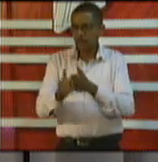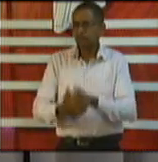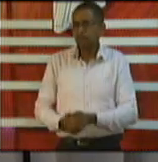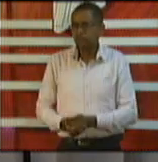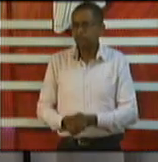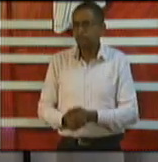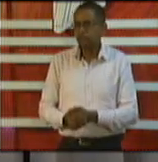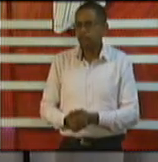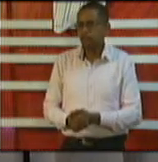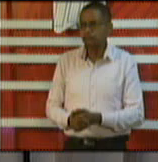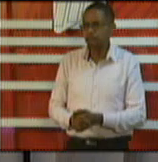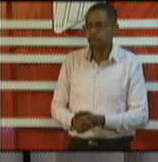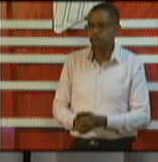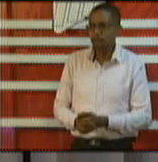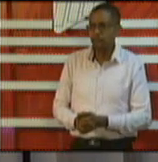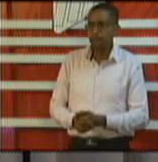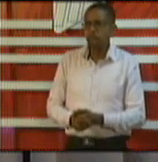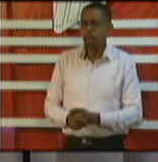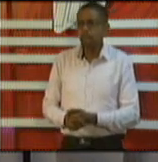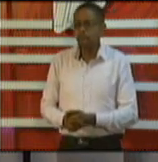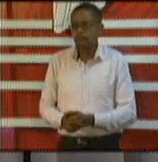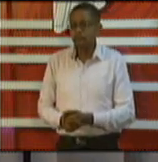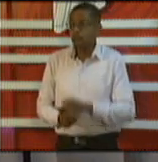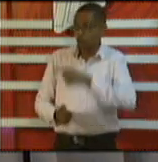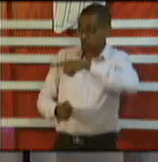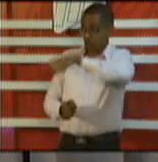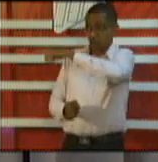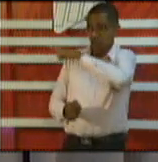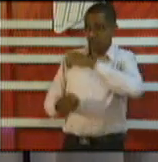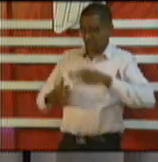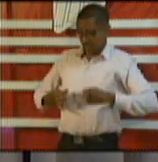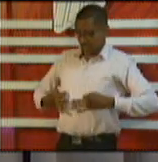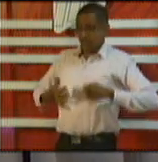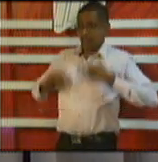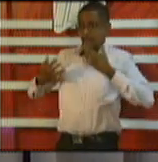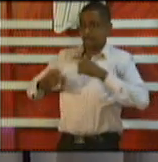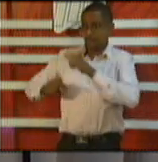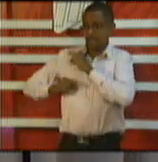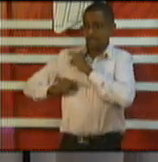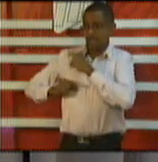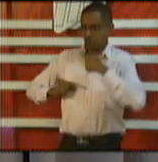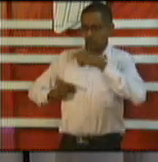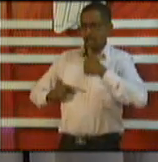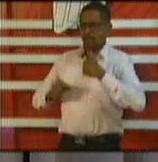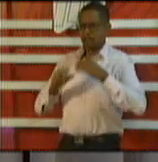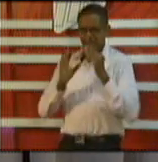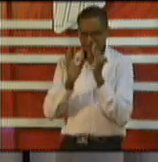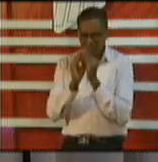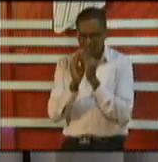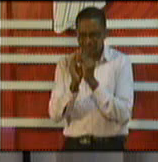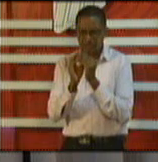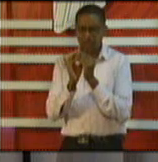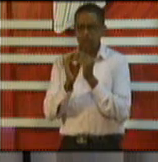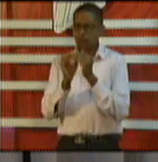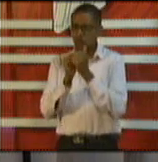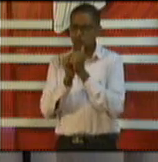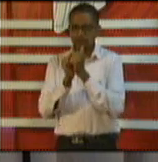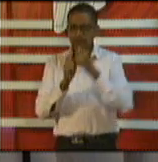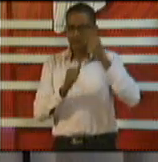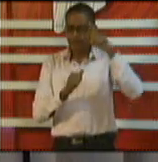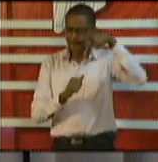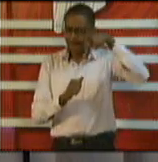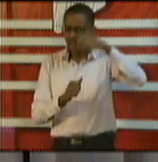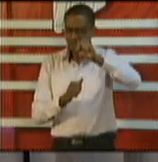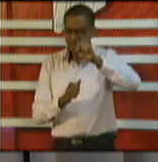aspects of beaches and rivers the lifeguards we had a meeting last week between the permanent secretaries the lifeguards and their union